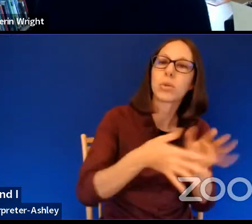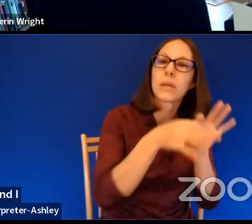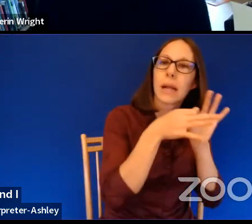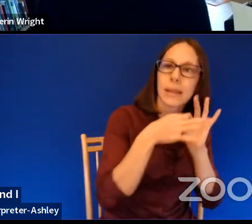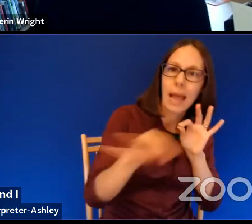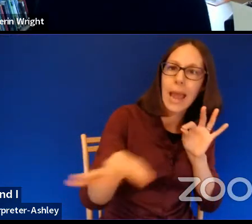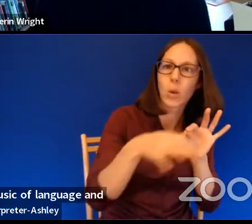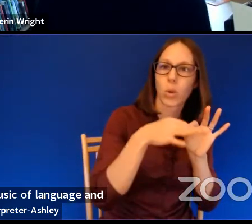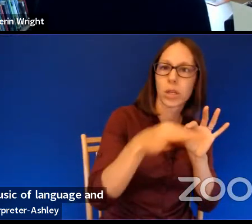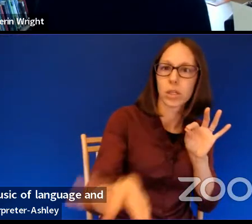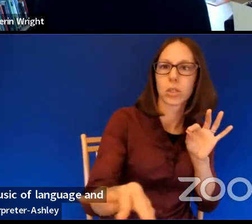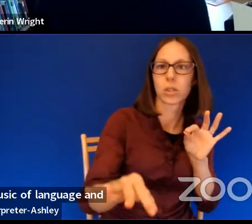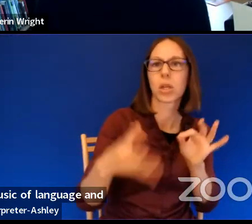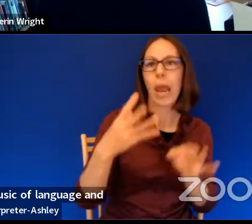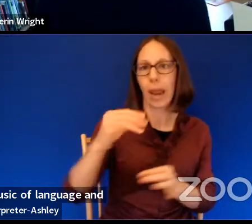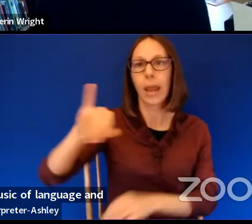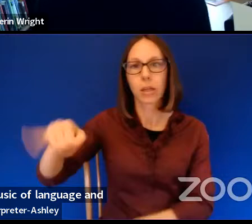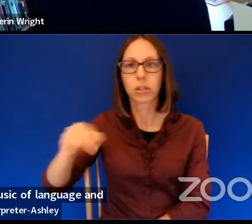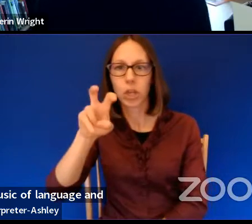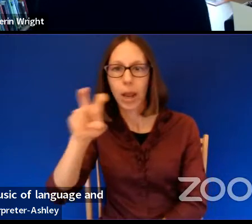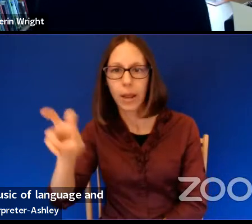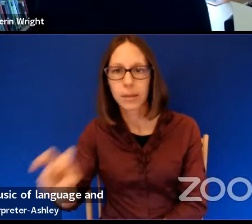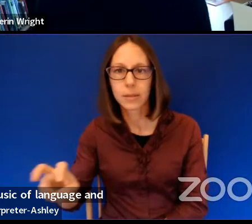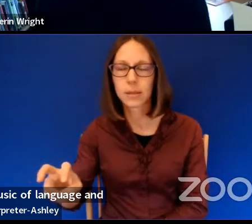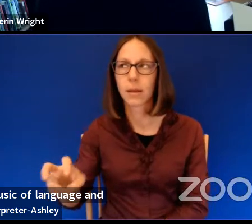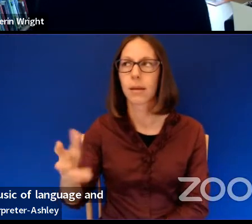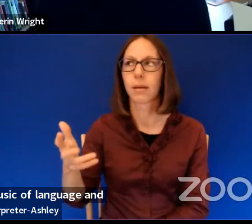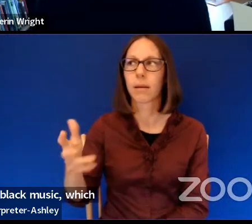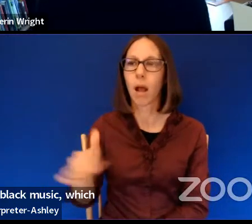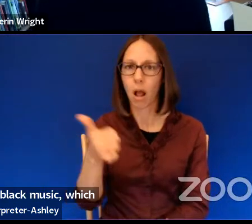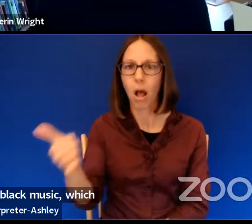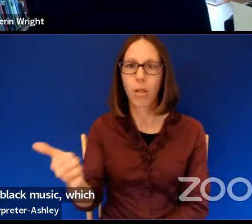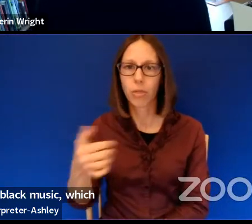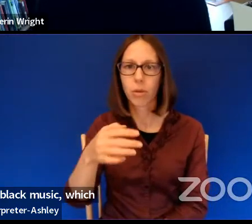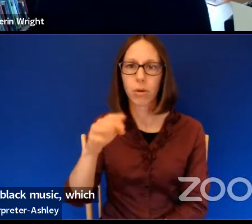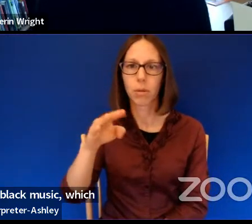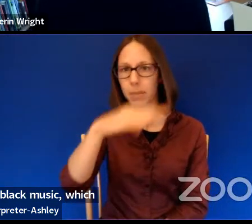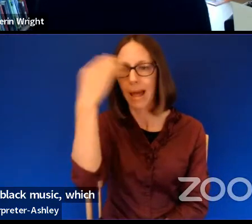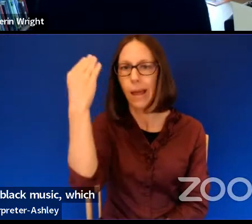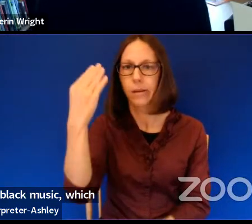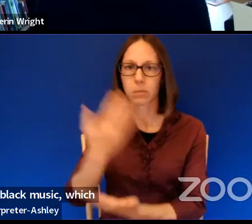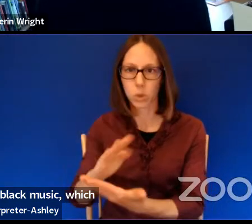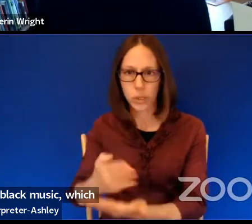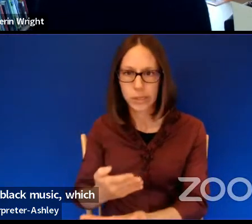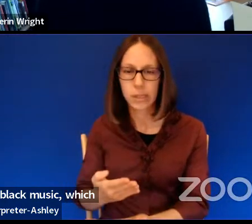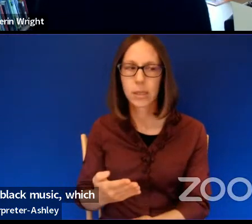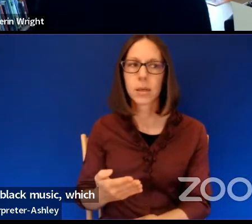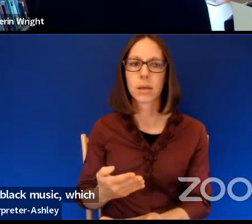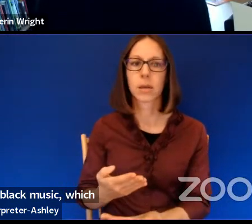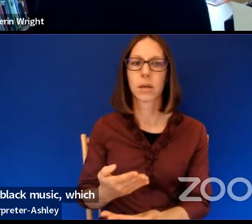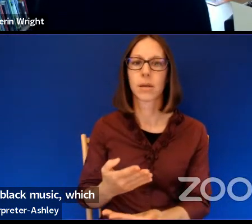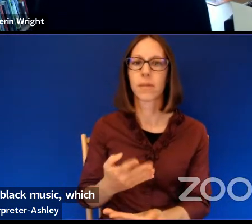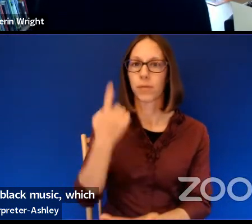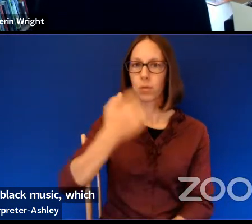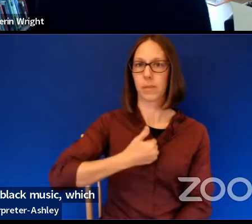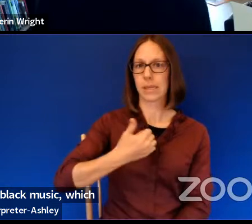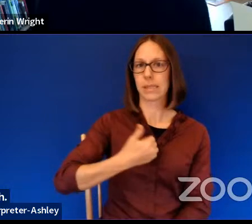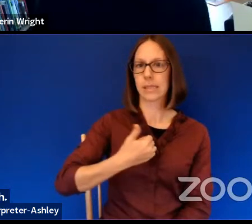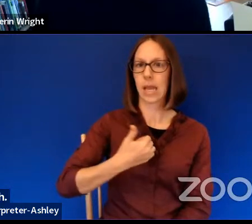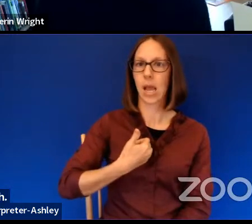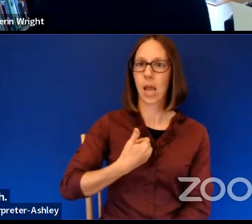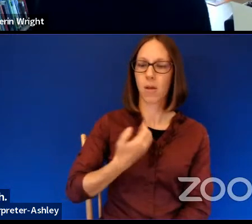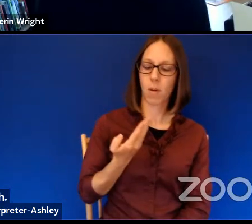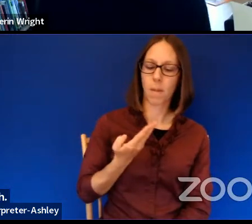of jazz and other, uh, black music, which influenced so much. And so for me, you know, in a way blues is the